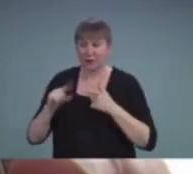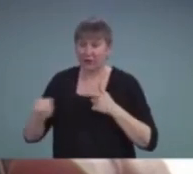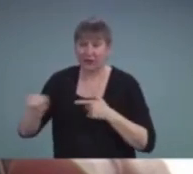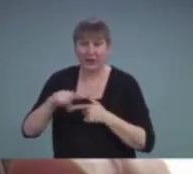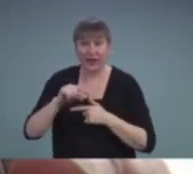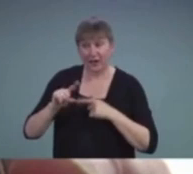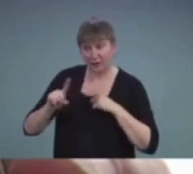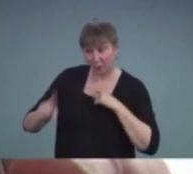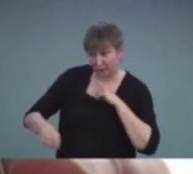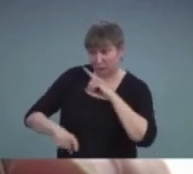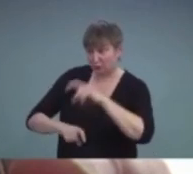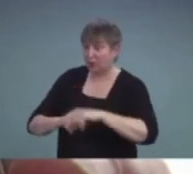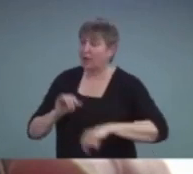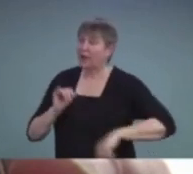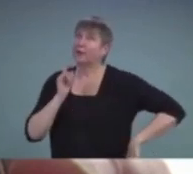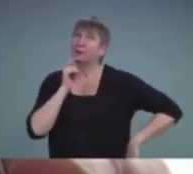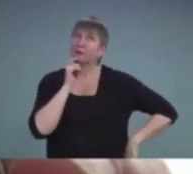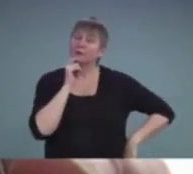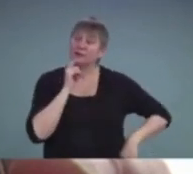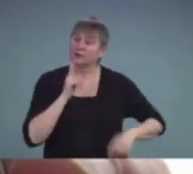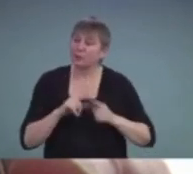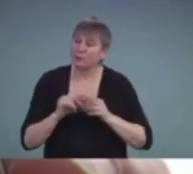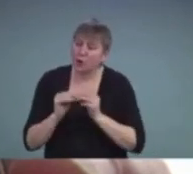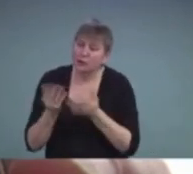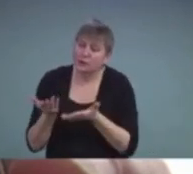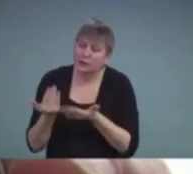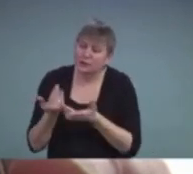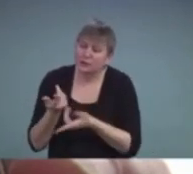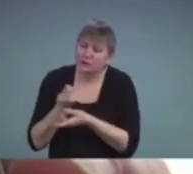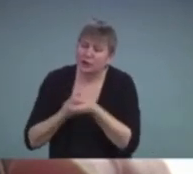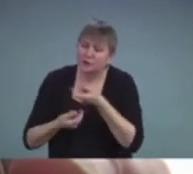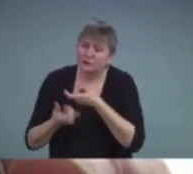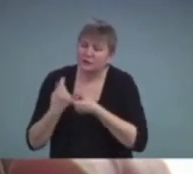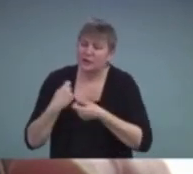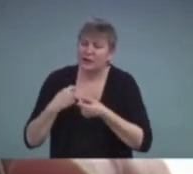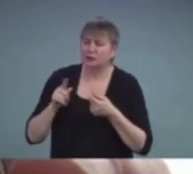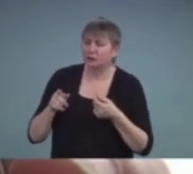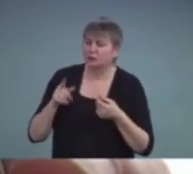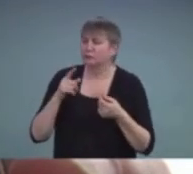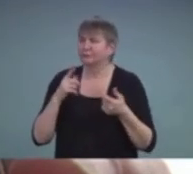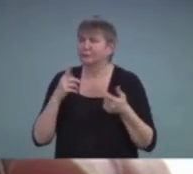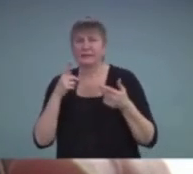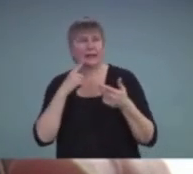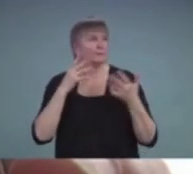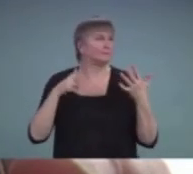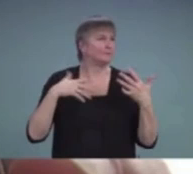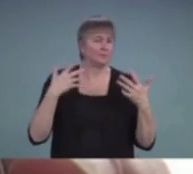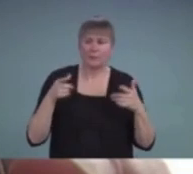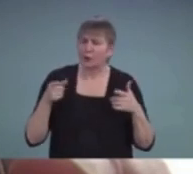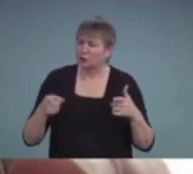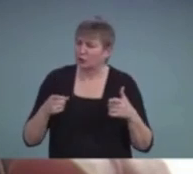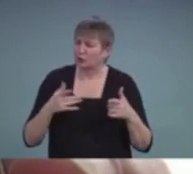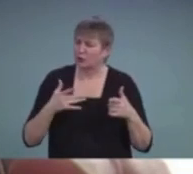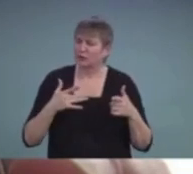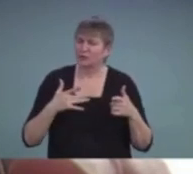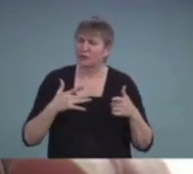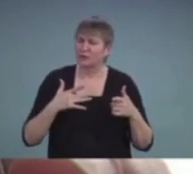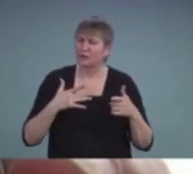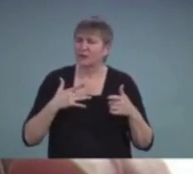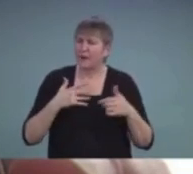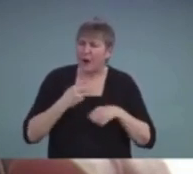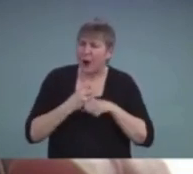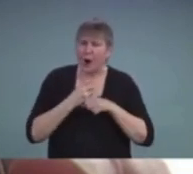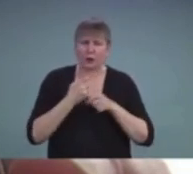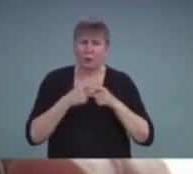questions and we can say, hmm, let's talk about this a little bit more. You noted that you struggle when other children are